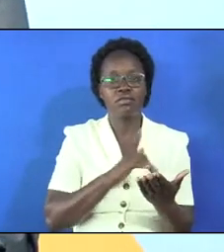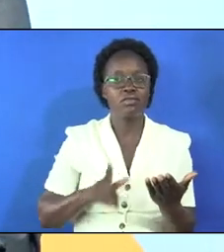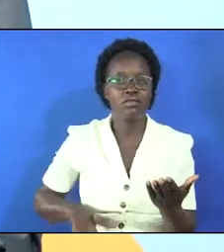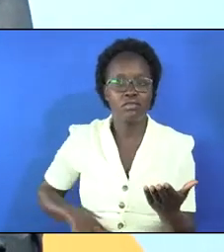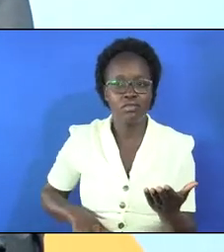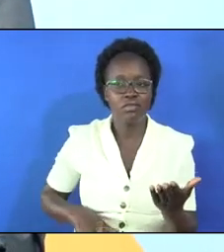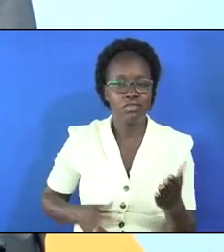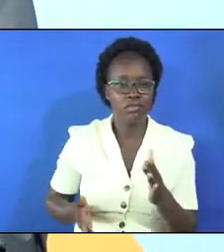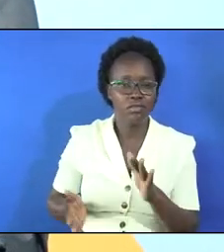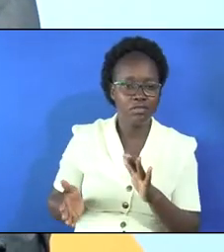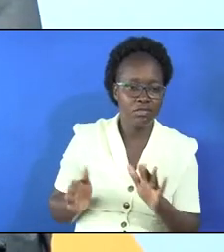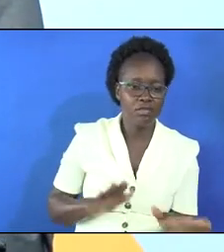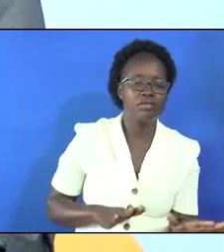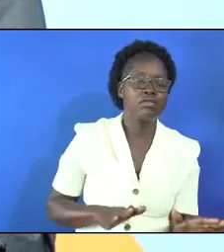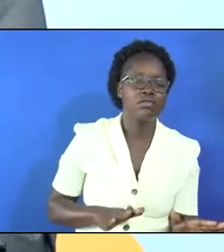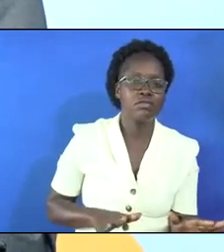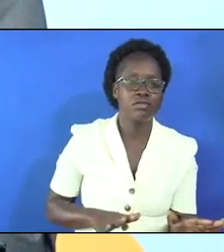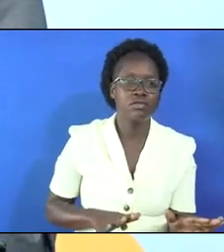lay